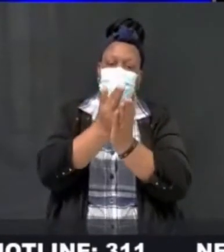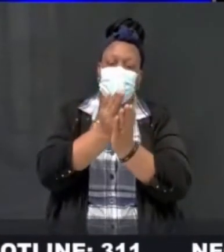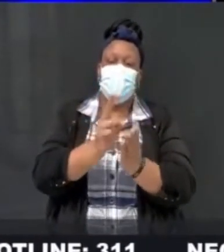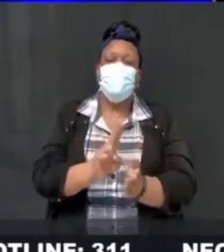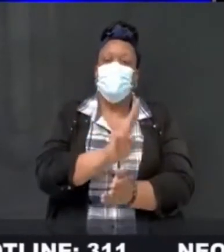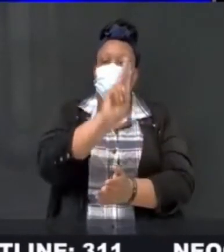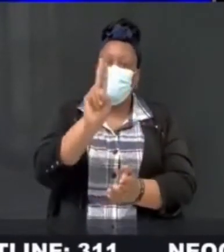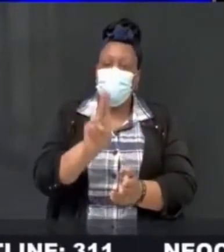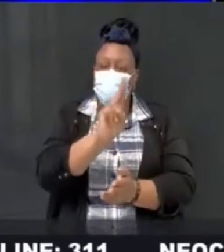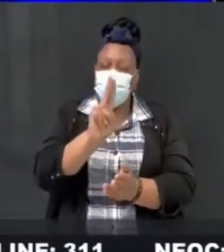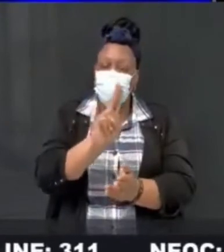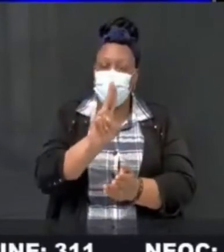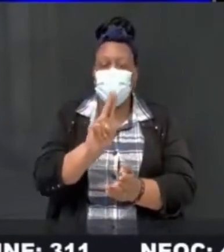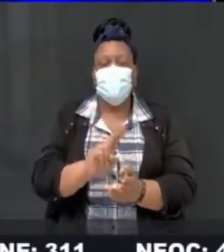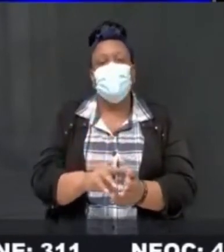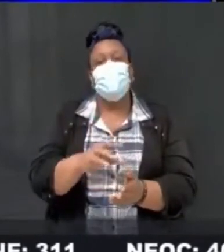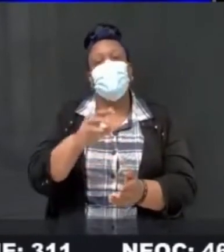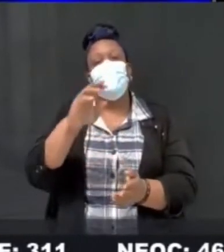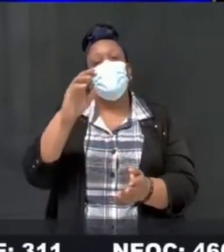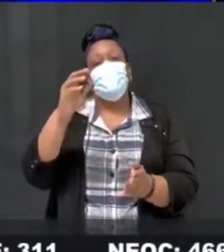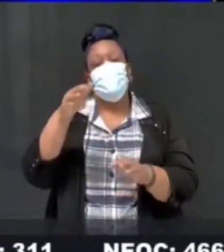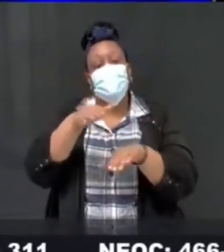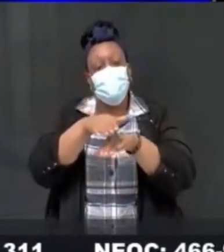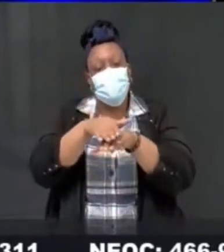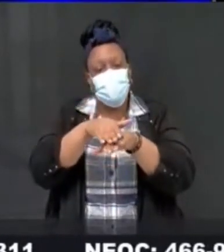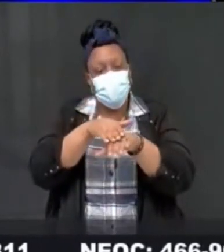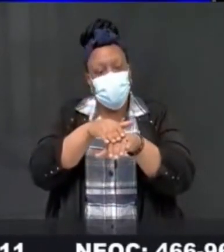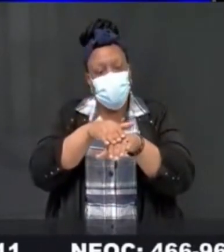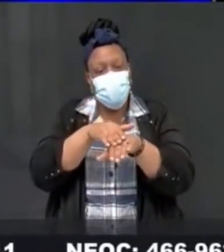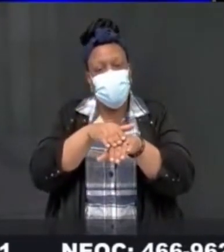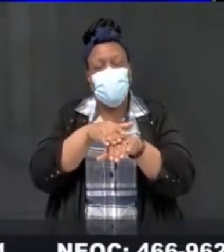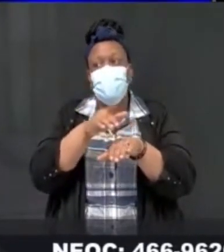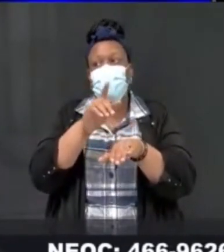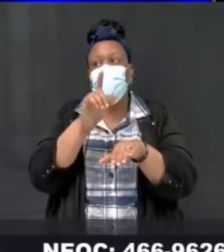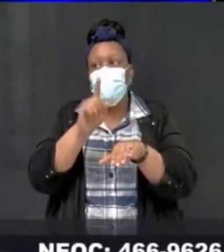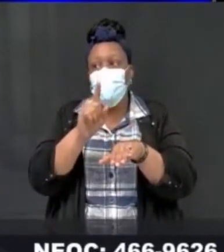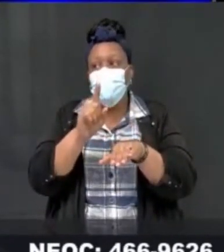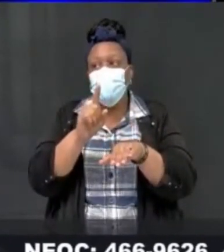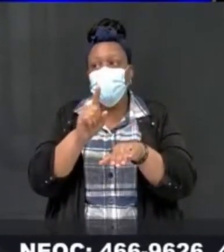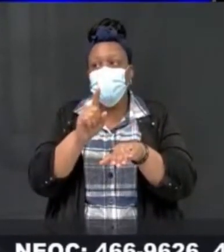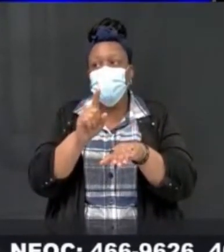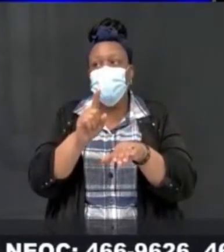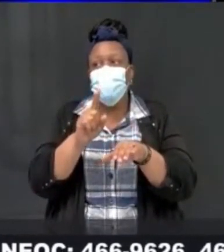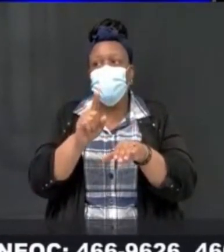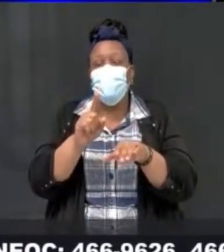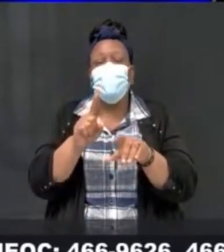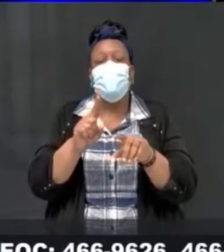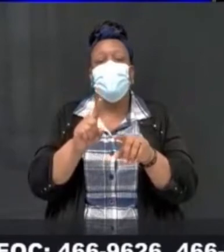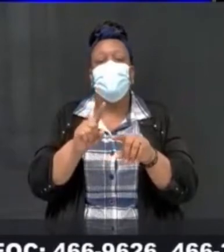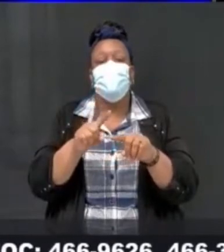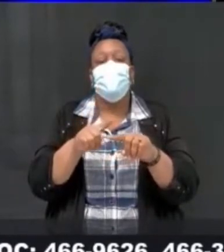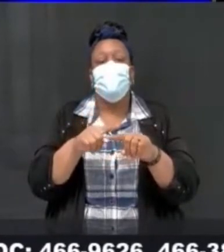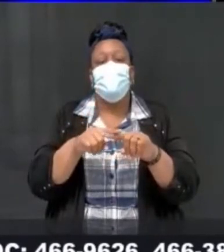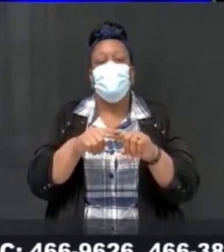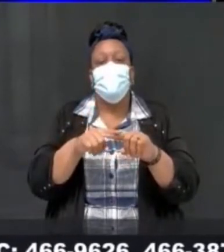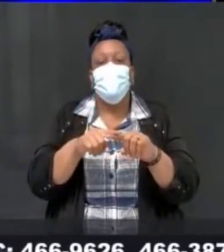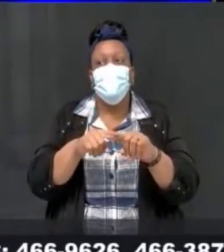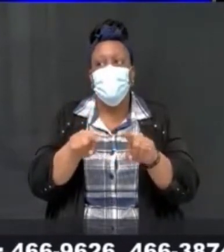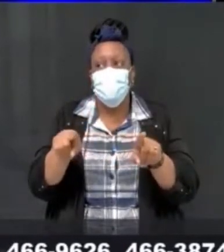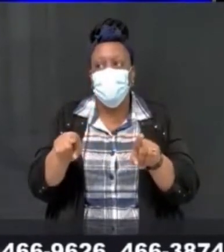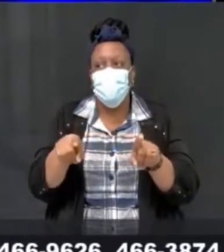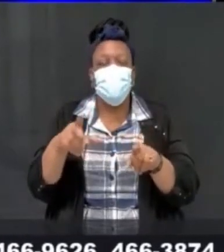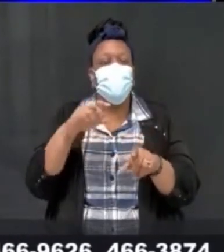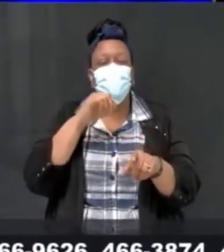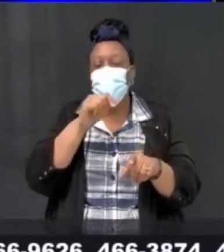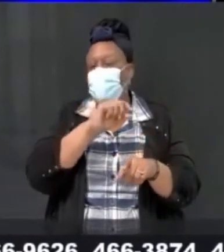suspect might be positive on board. And they are finding a greater and greater use for that purpose in